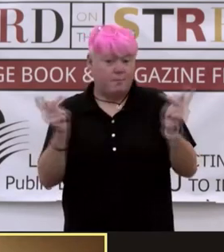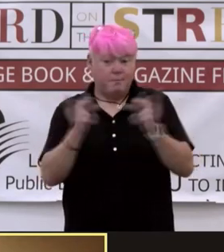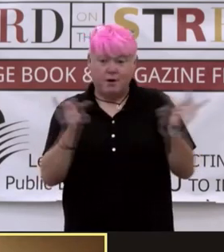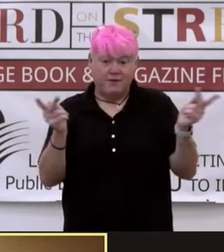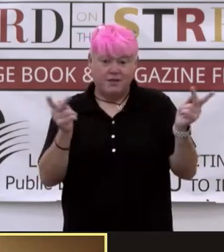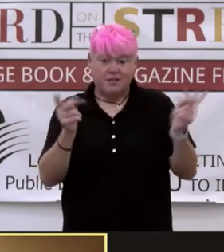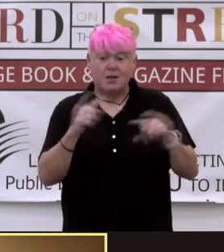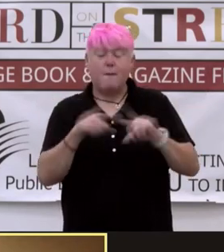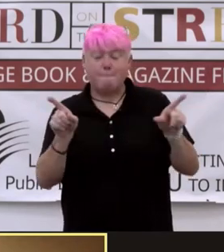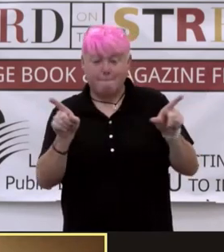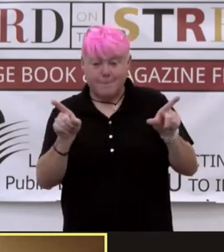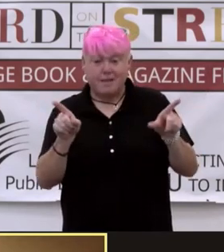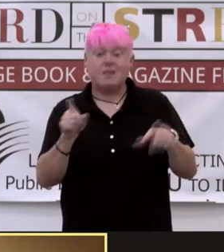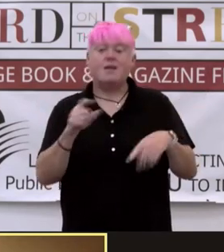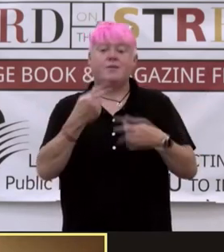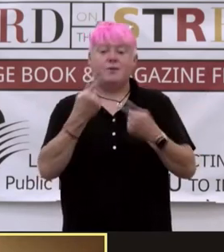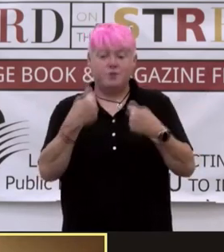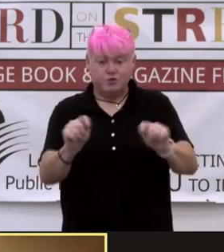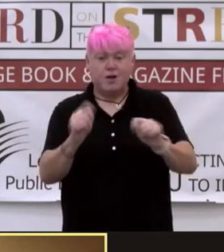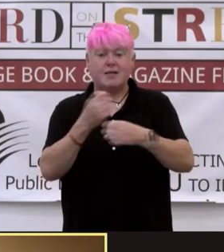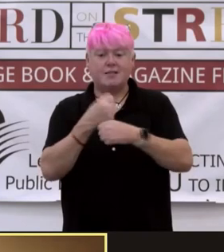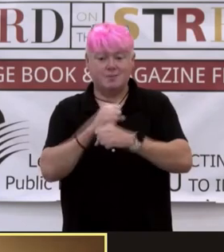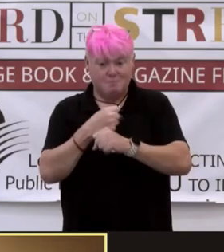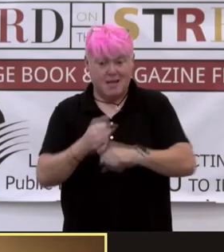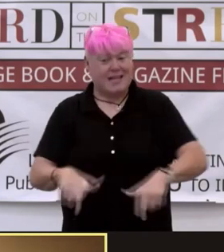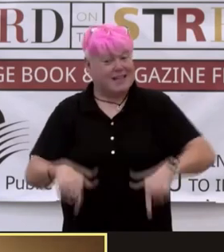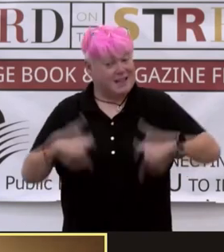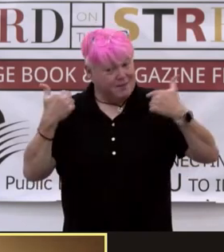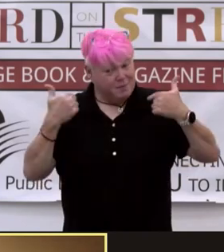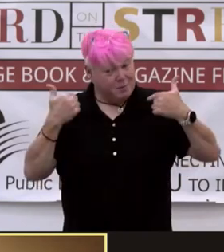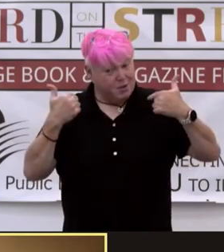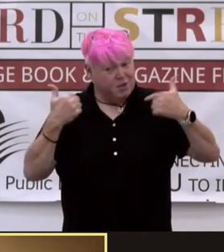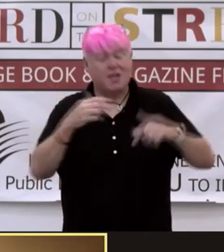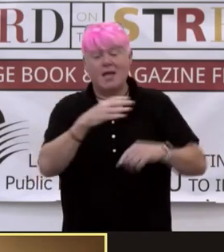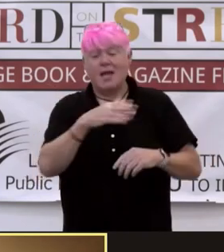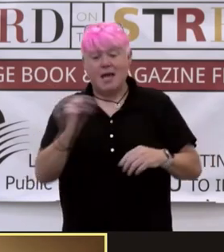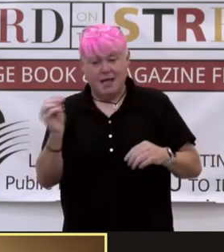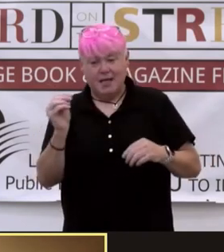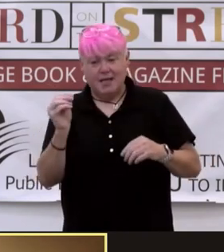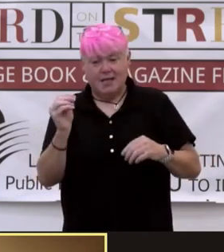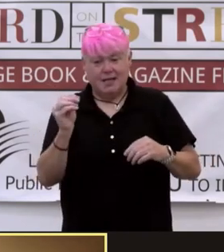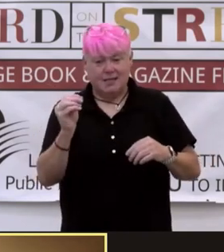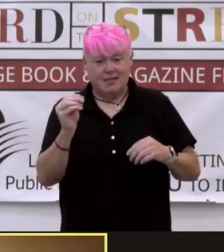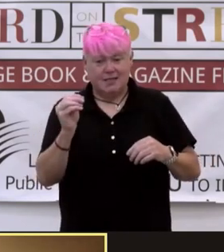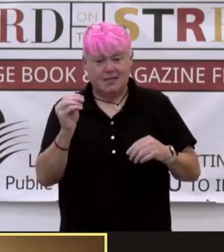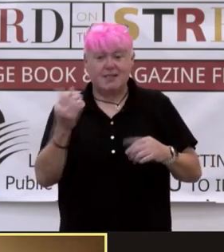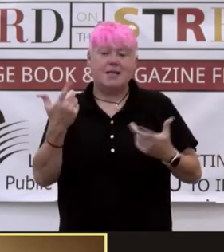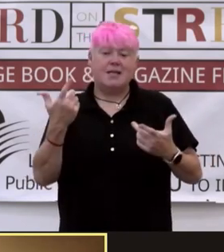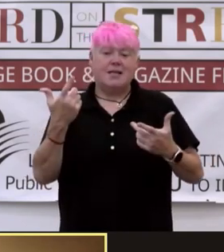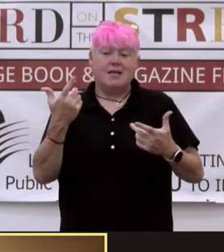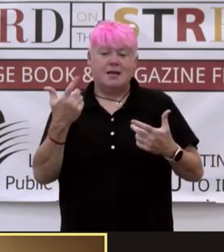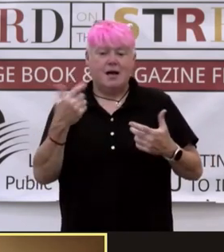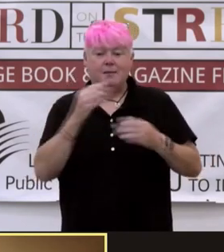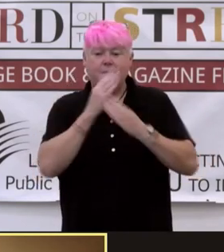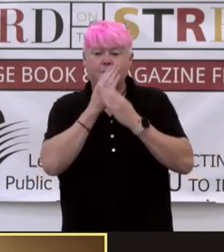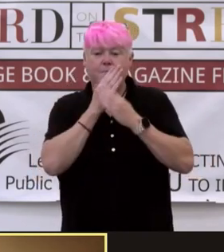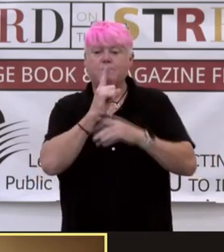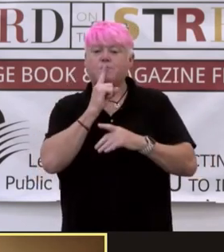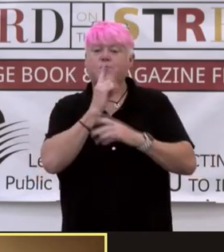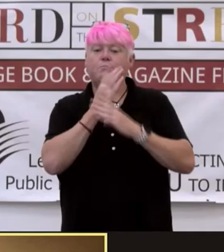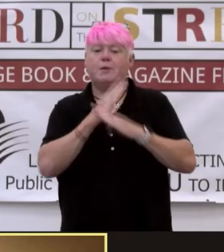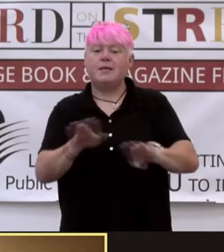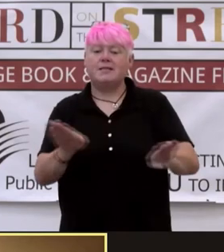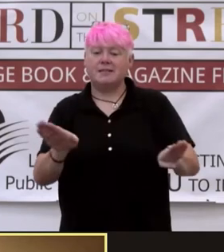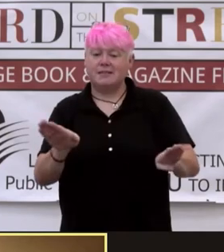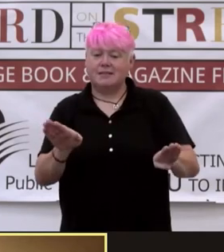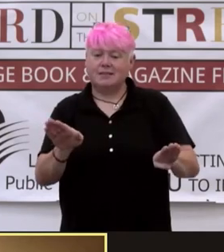the effort to make, not just livable, but harmony. They try, they walk for harmony,